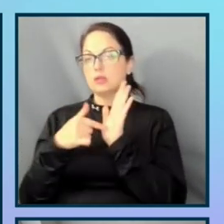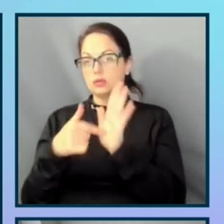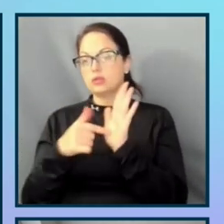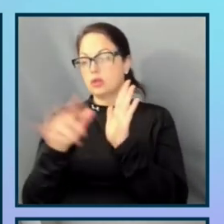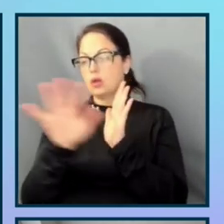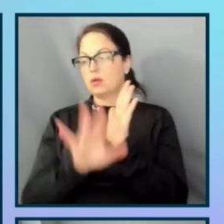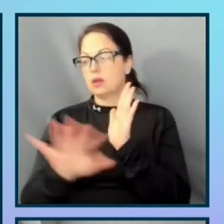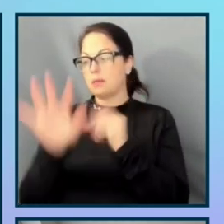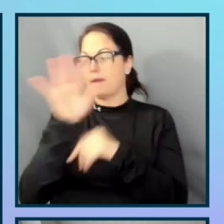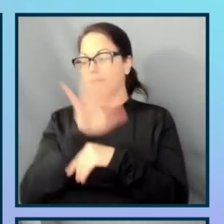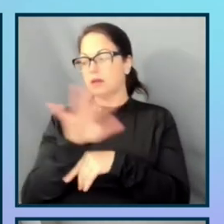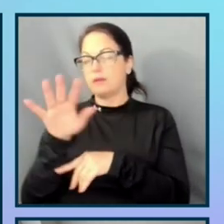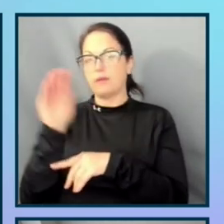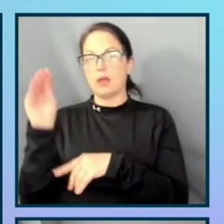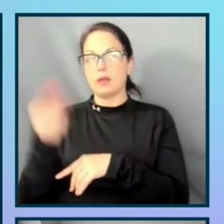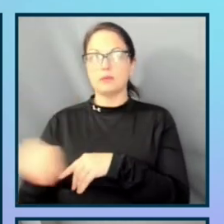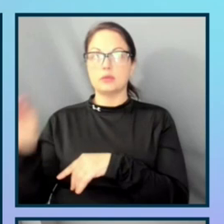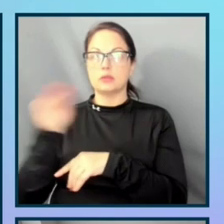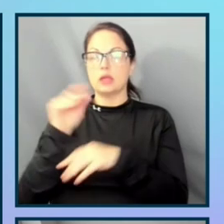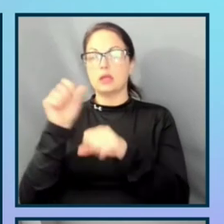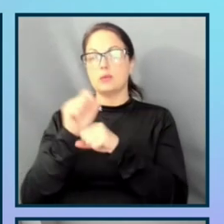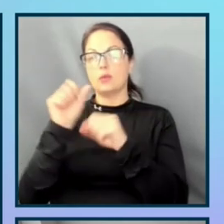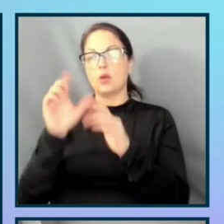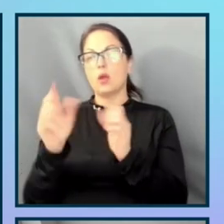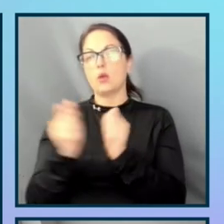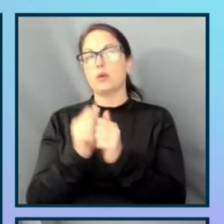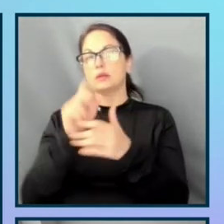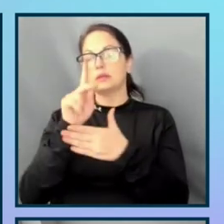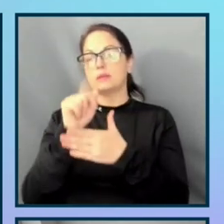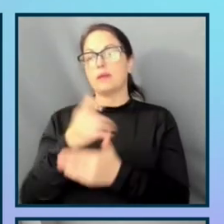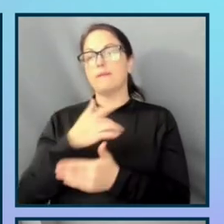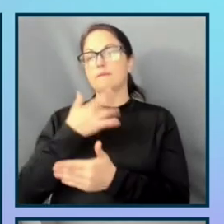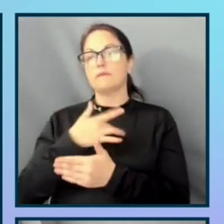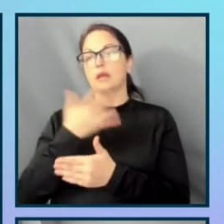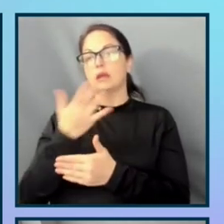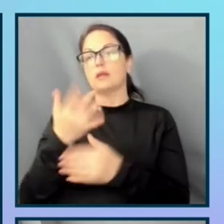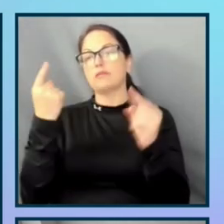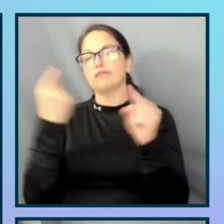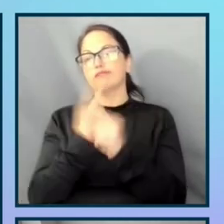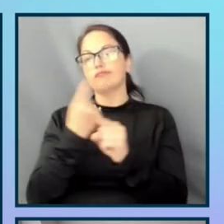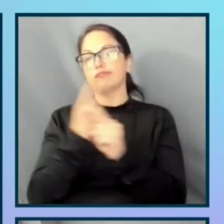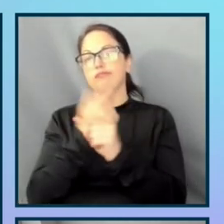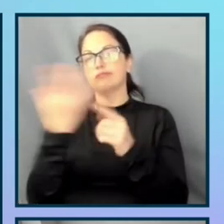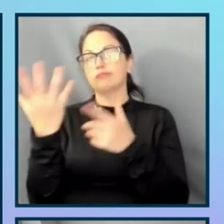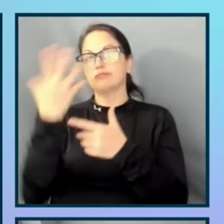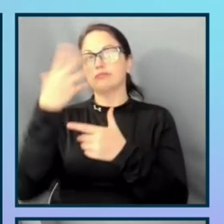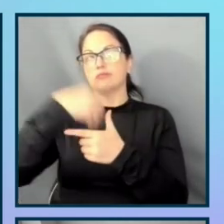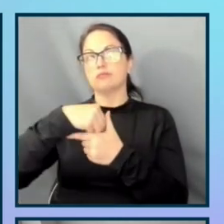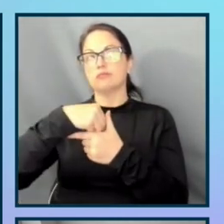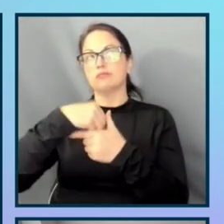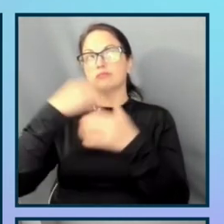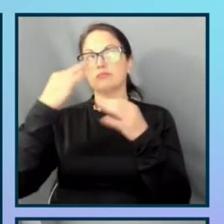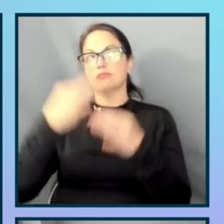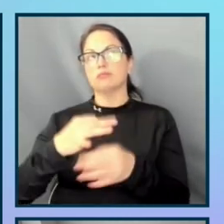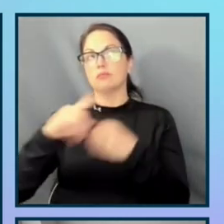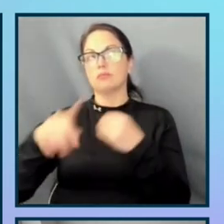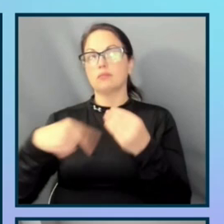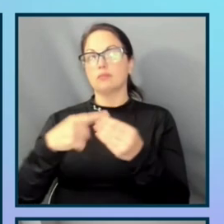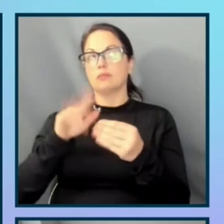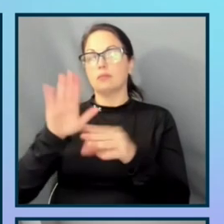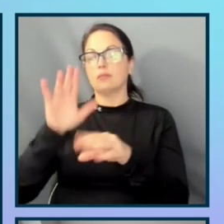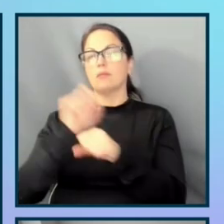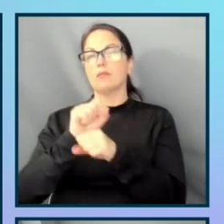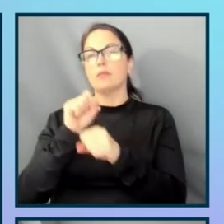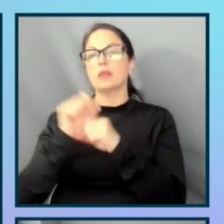55% employees with disabilities feel that they are appropriately involved in decisions about their work, compared to